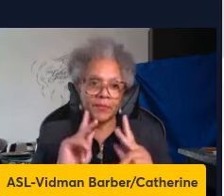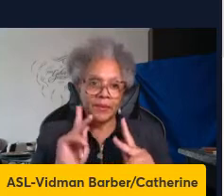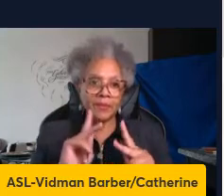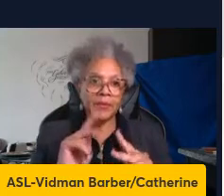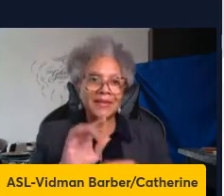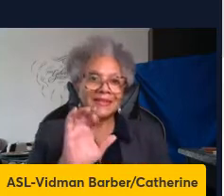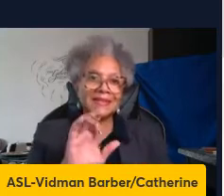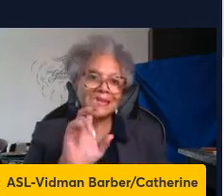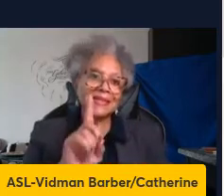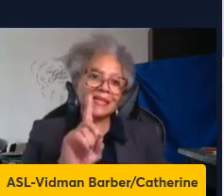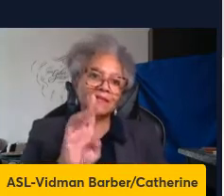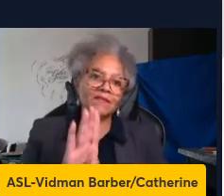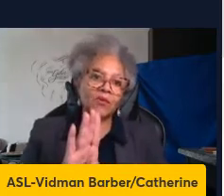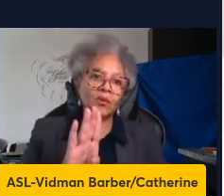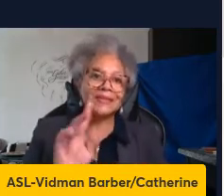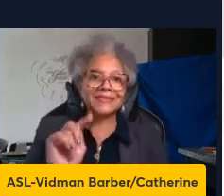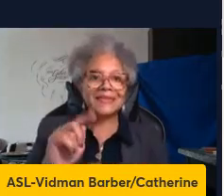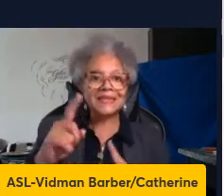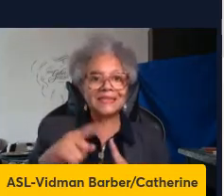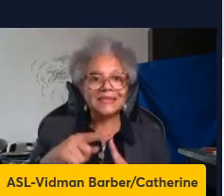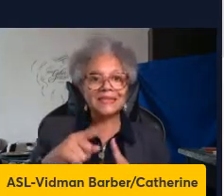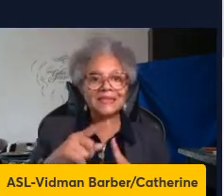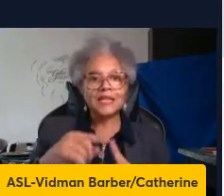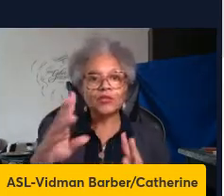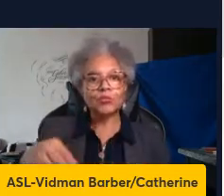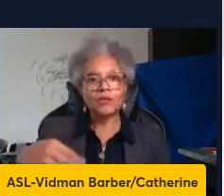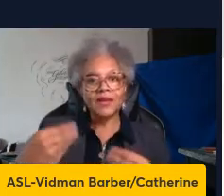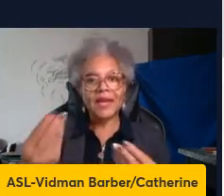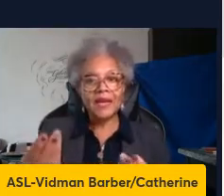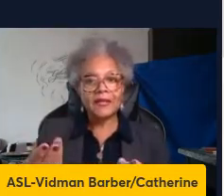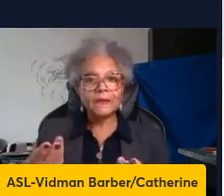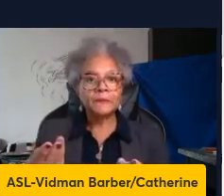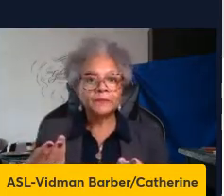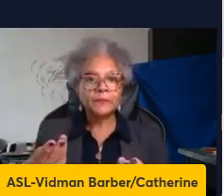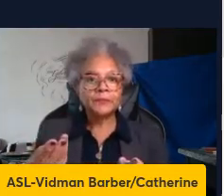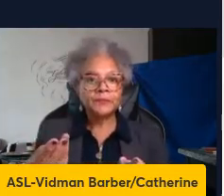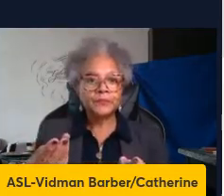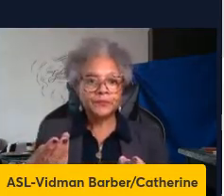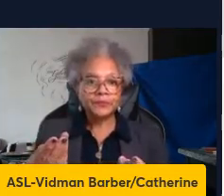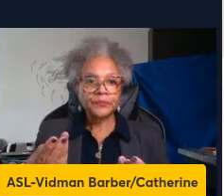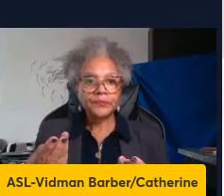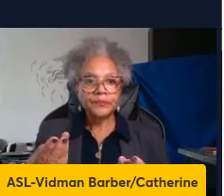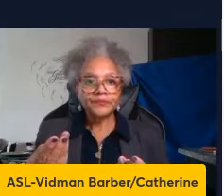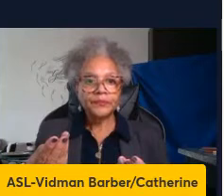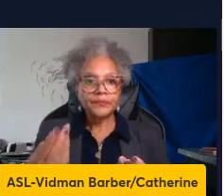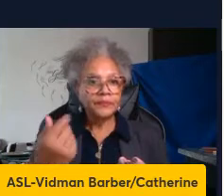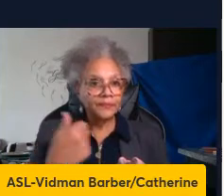T-cells they provide a signal that is I apologize for that